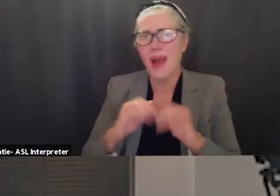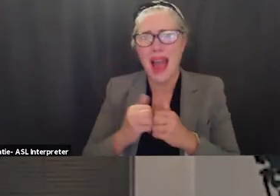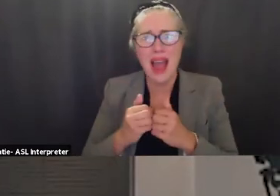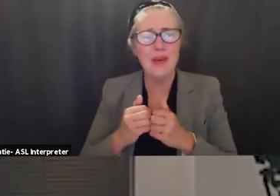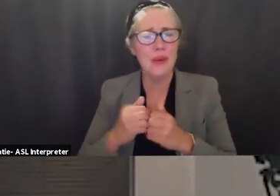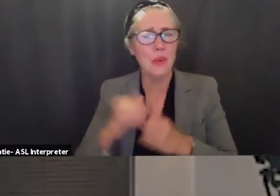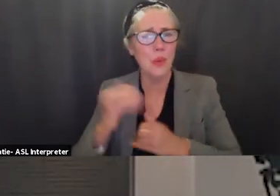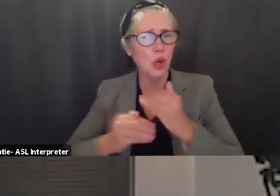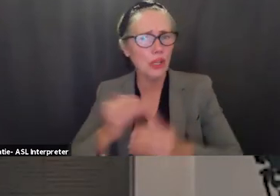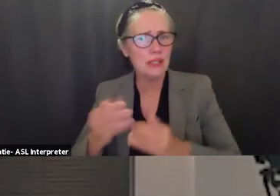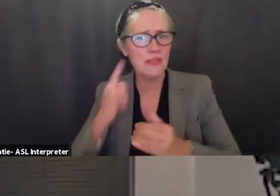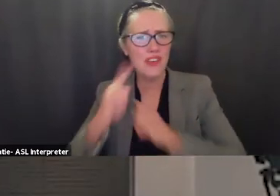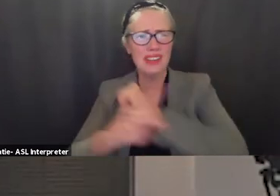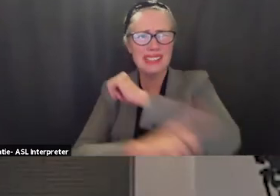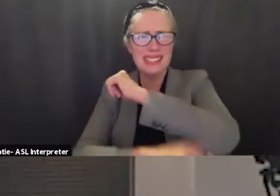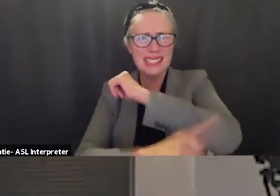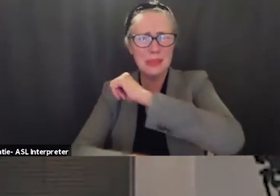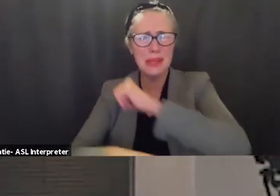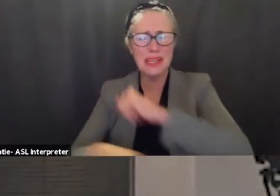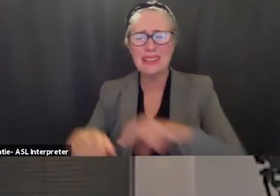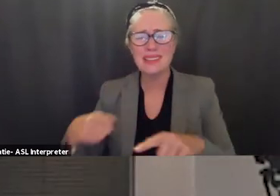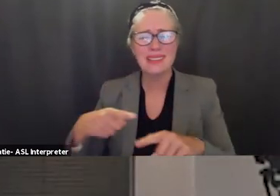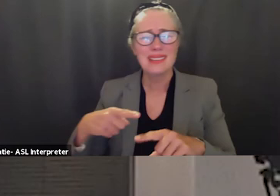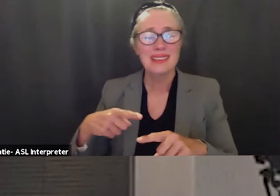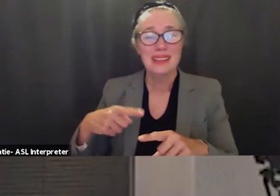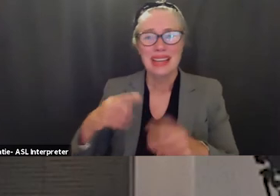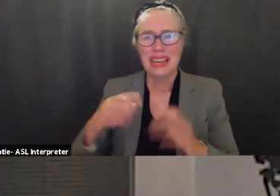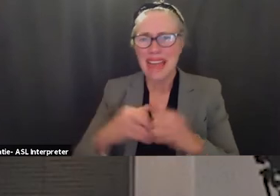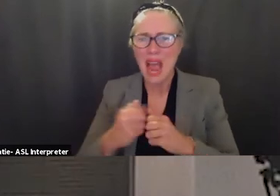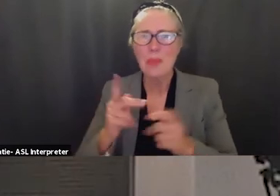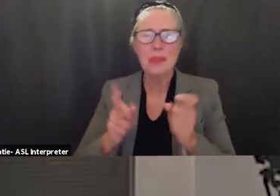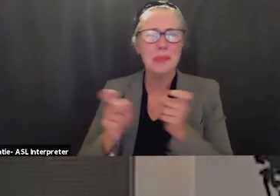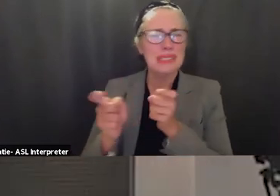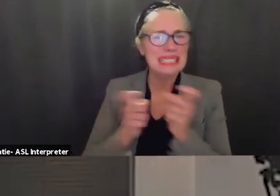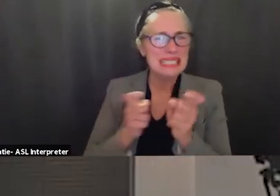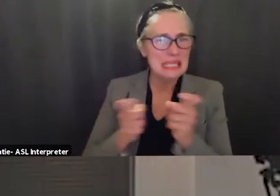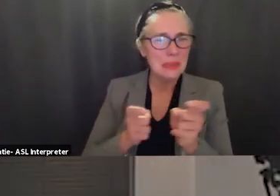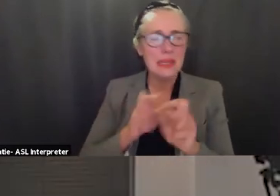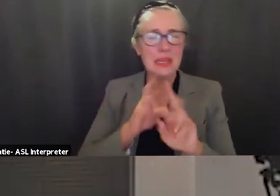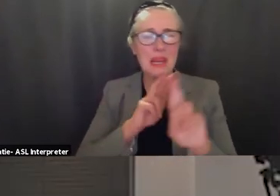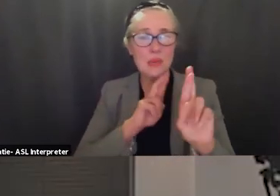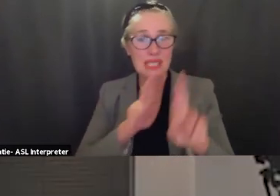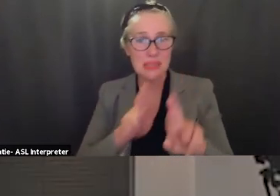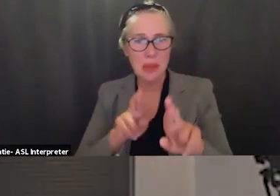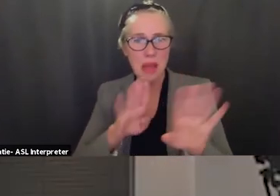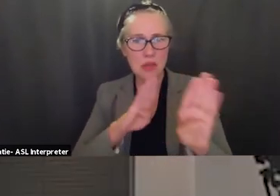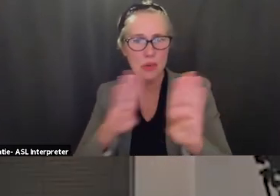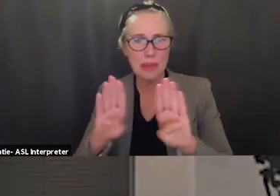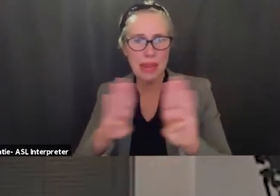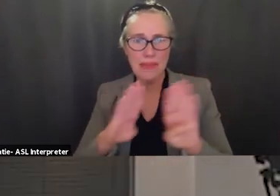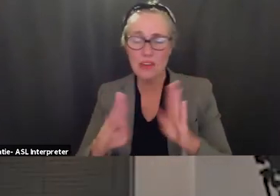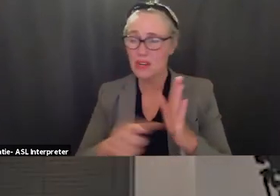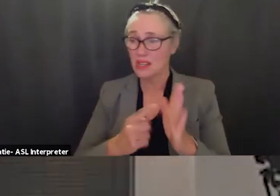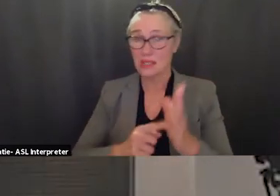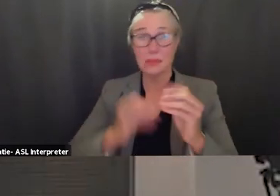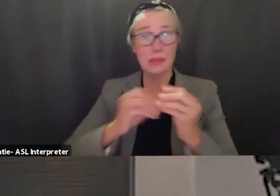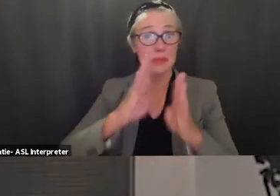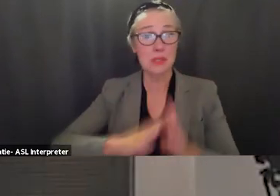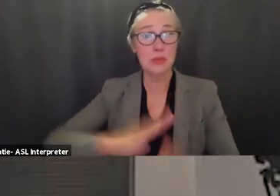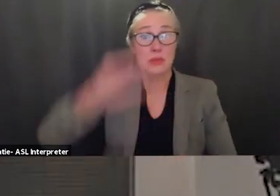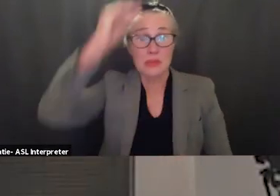and um the ways we go about disciplining or i guess responding to behavior of students um